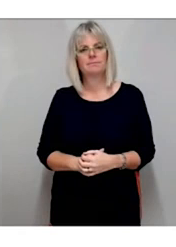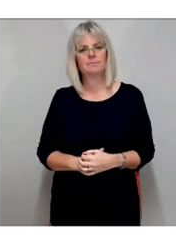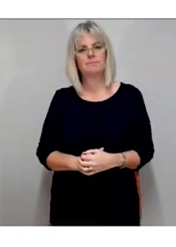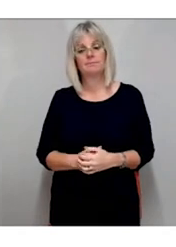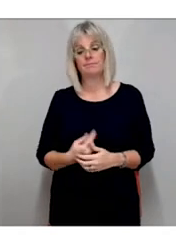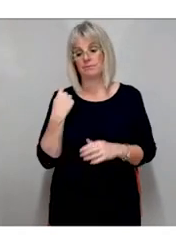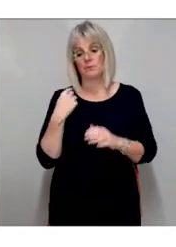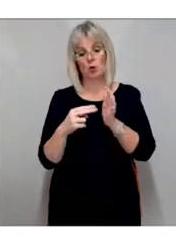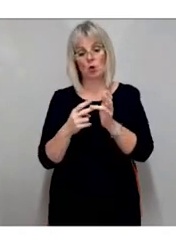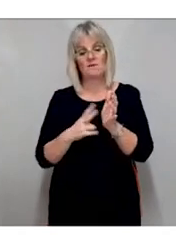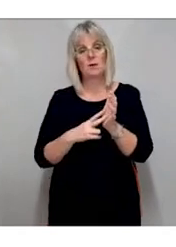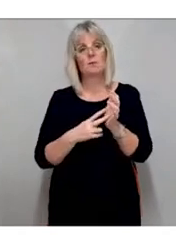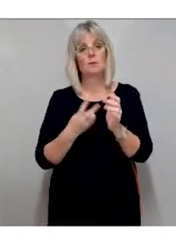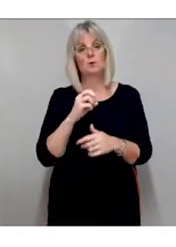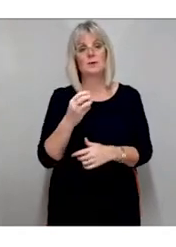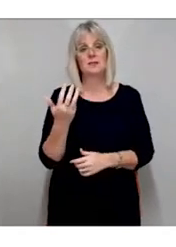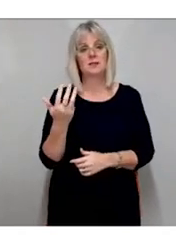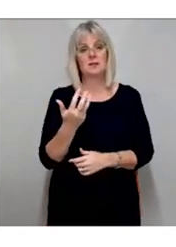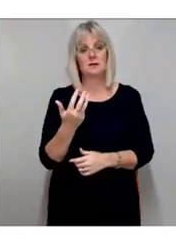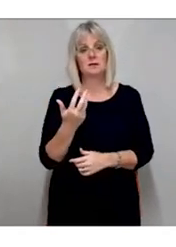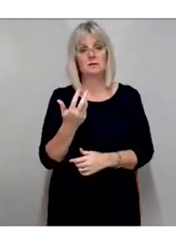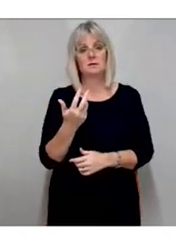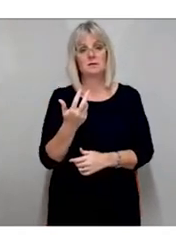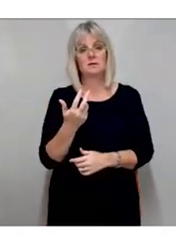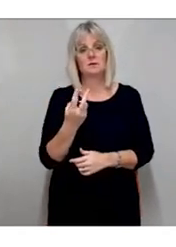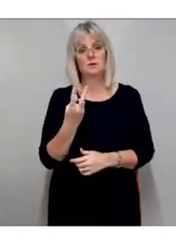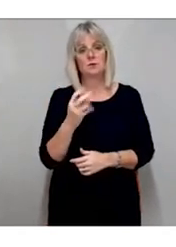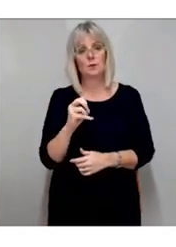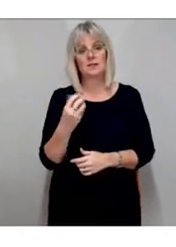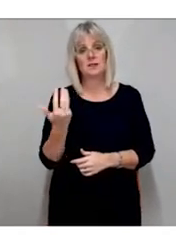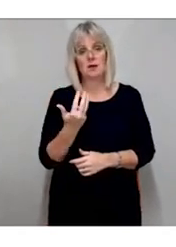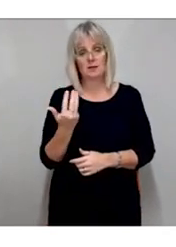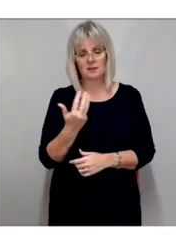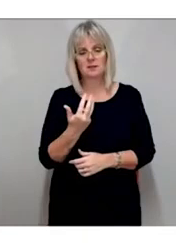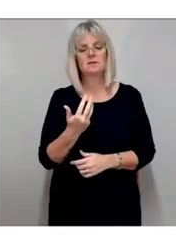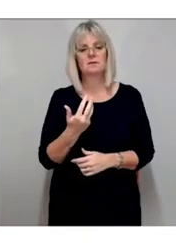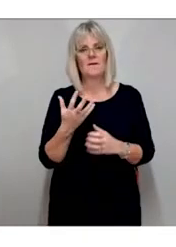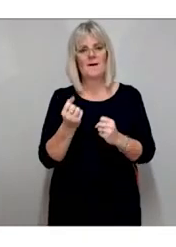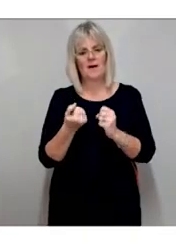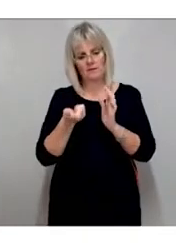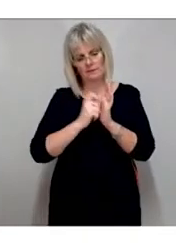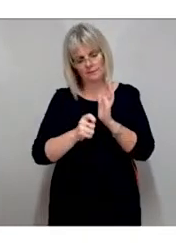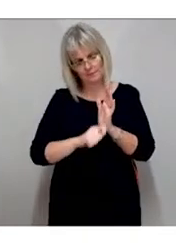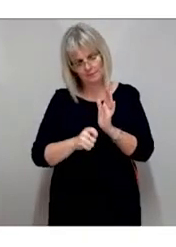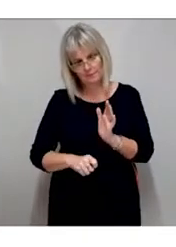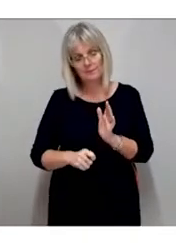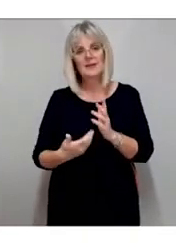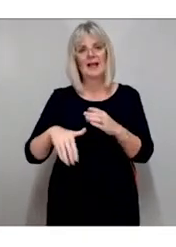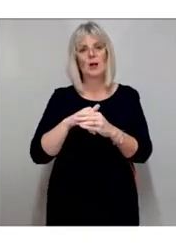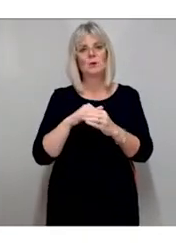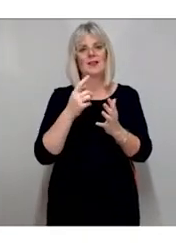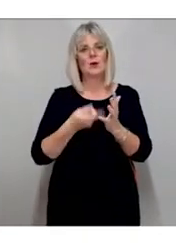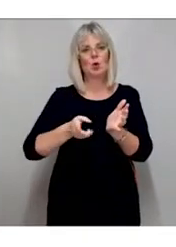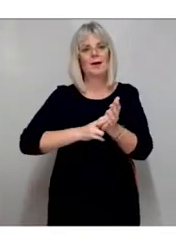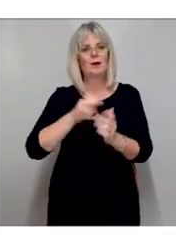163 signatories, which includes the European Union. The Convention is monitored by the UN Committee on the